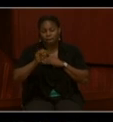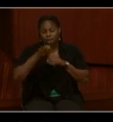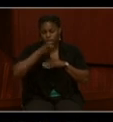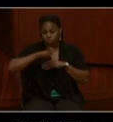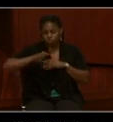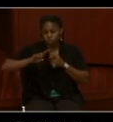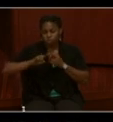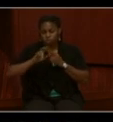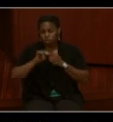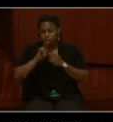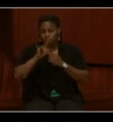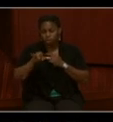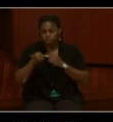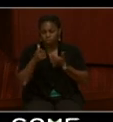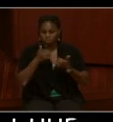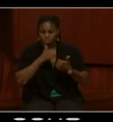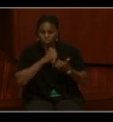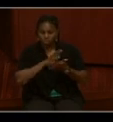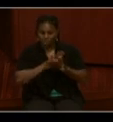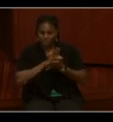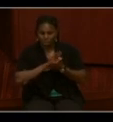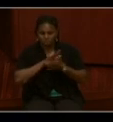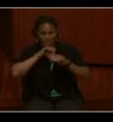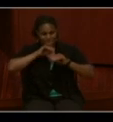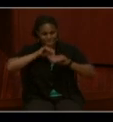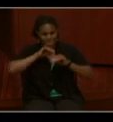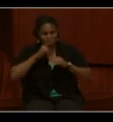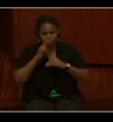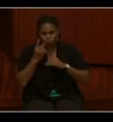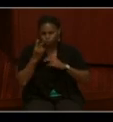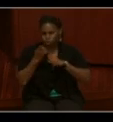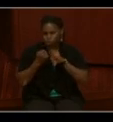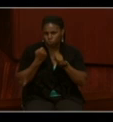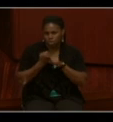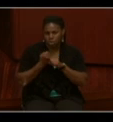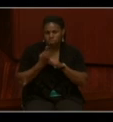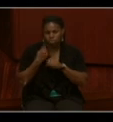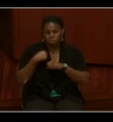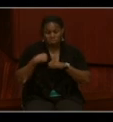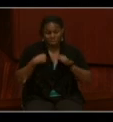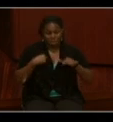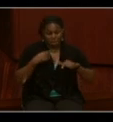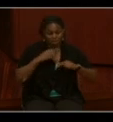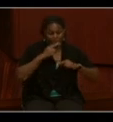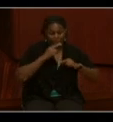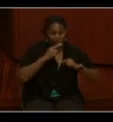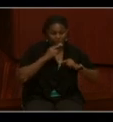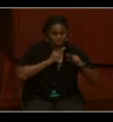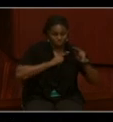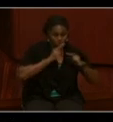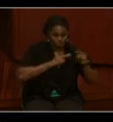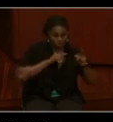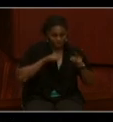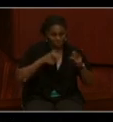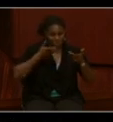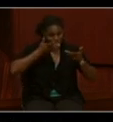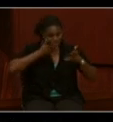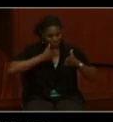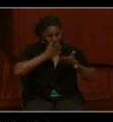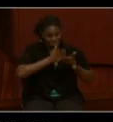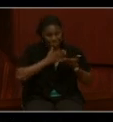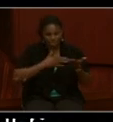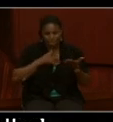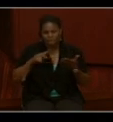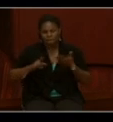Academy, where he teaches for two years. And for me in this building, my trail ends. Here he is. He shows